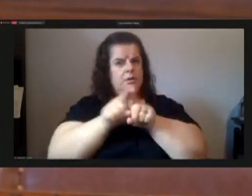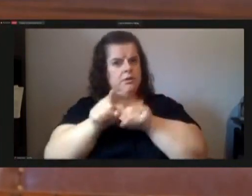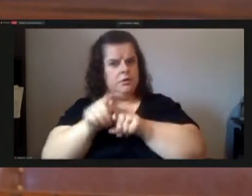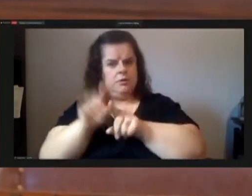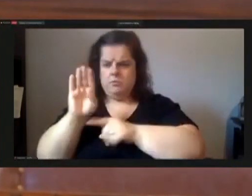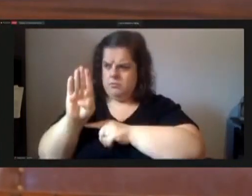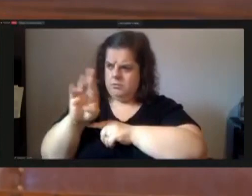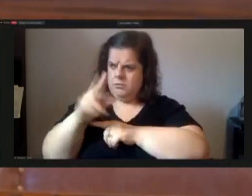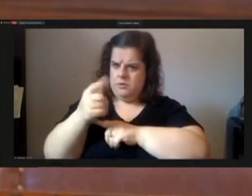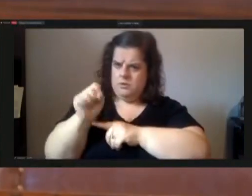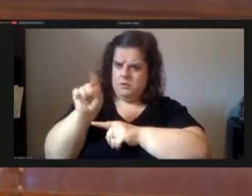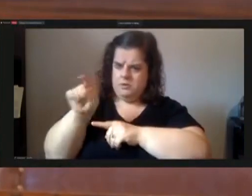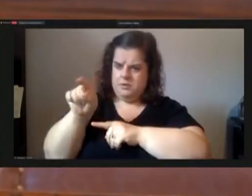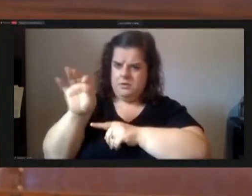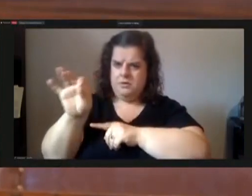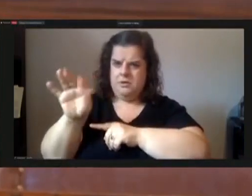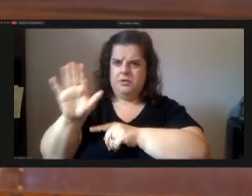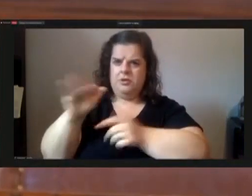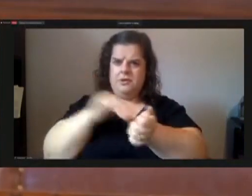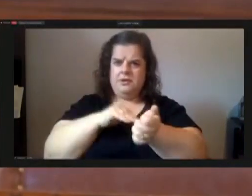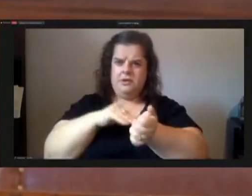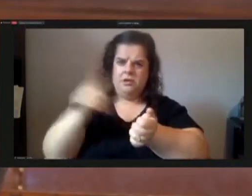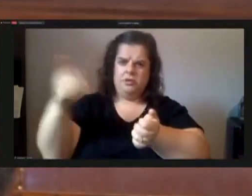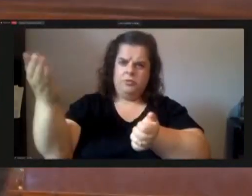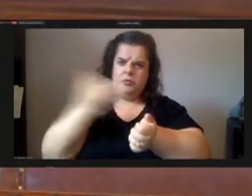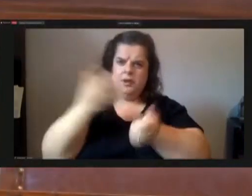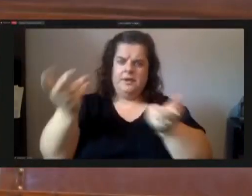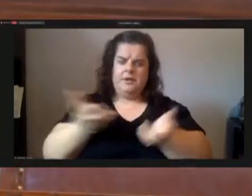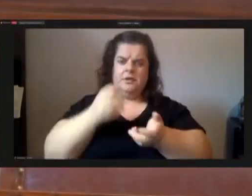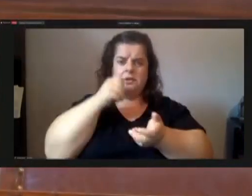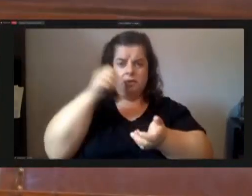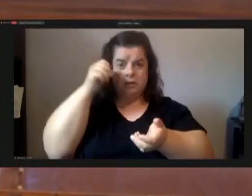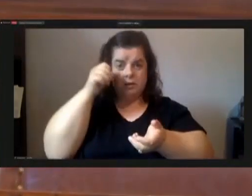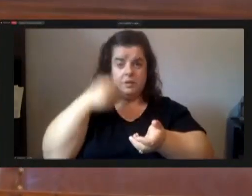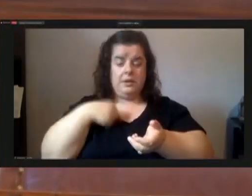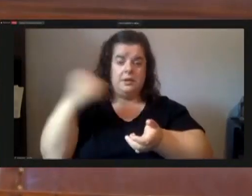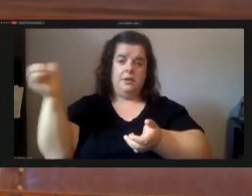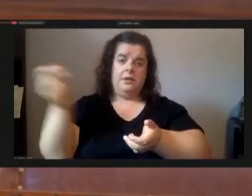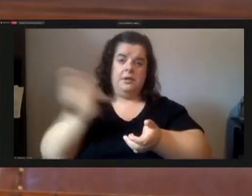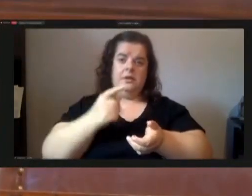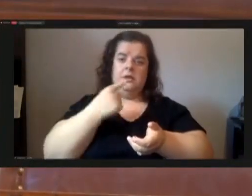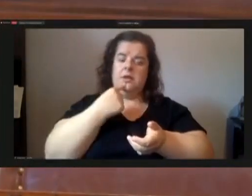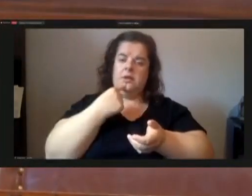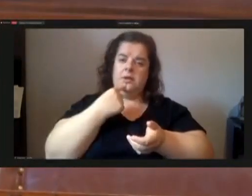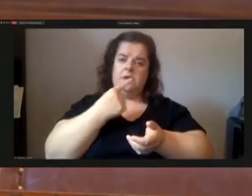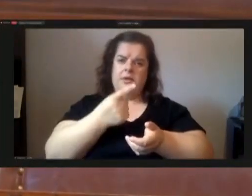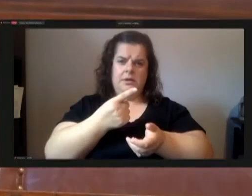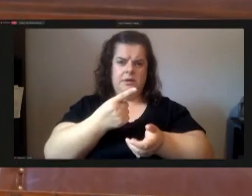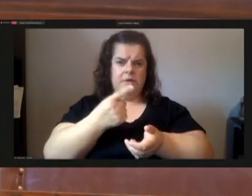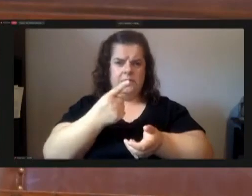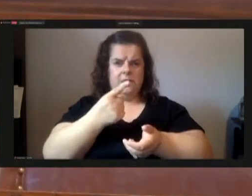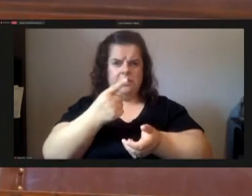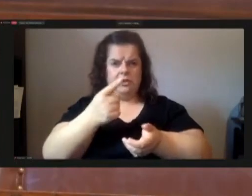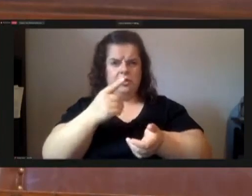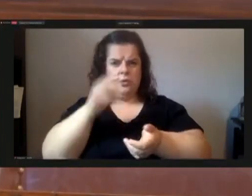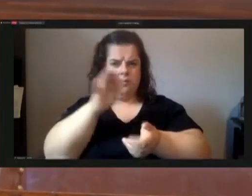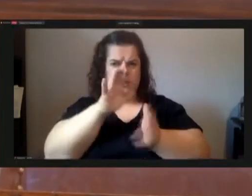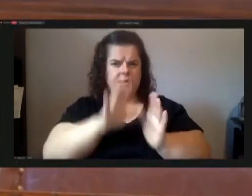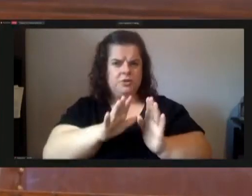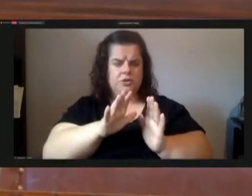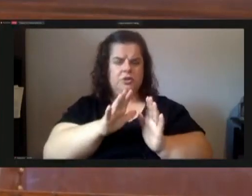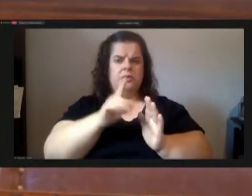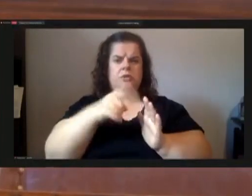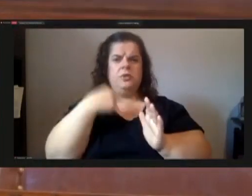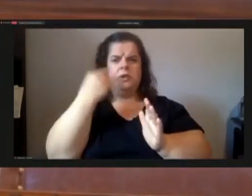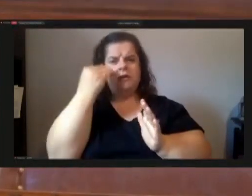and your doctor that you brought here yesterday i came back and i said to him oh you look like are you a minister and he looked so familiar